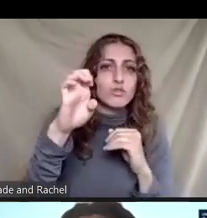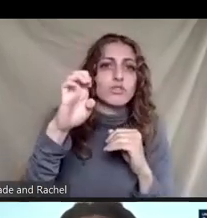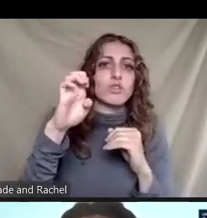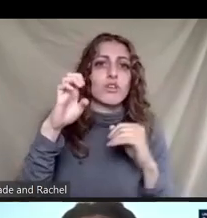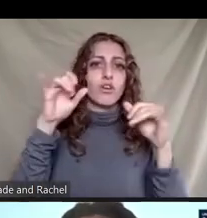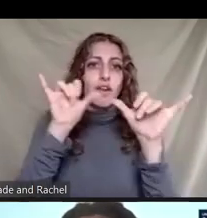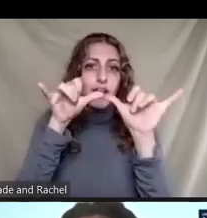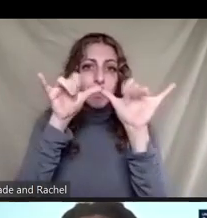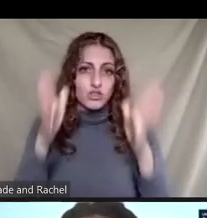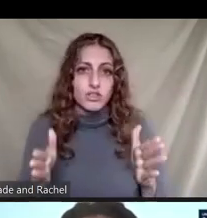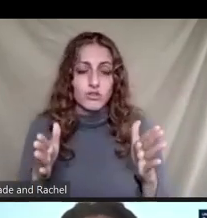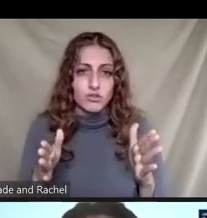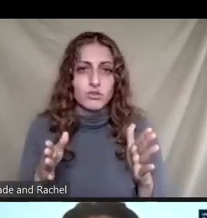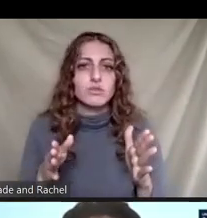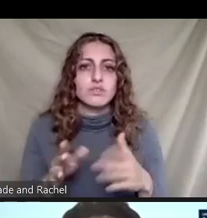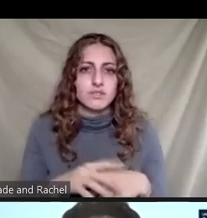questions.